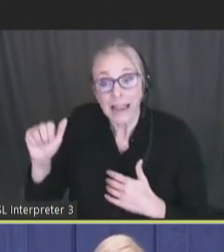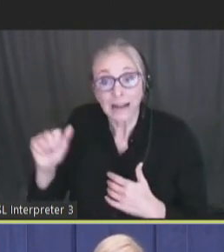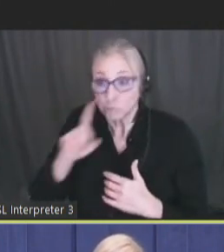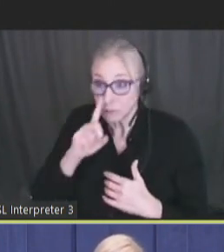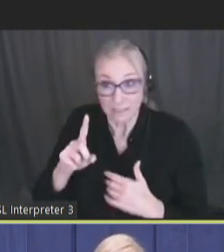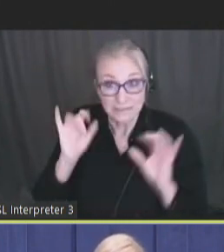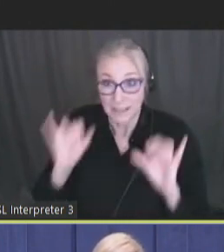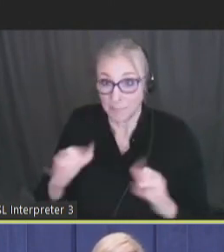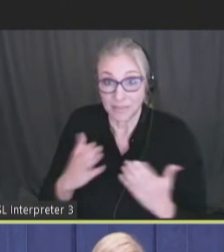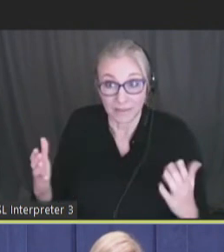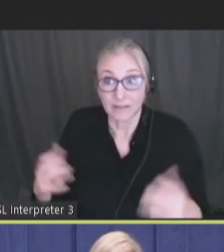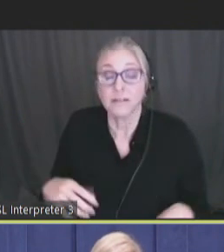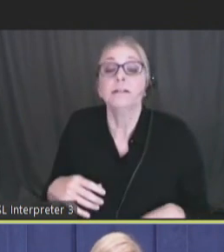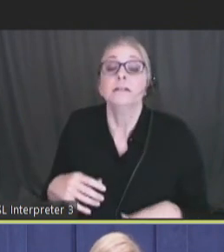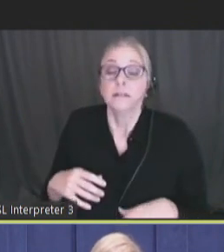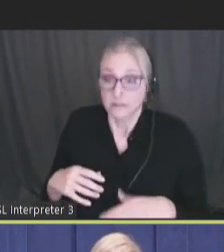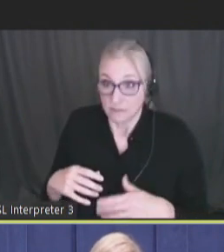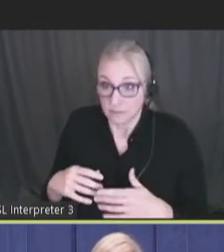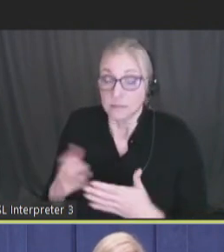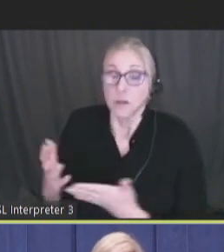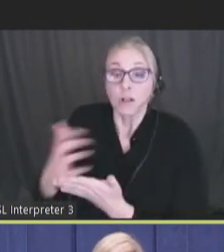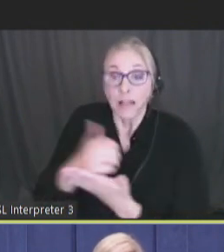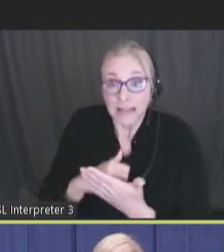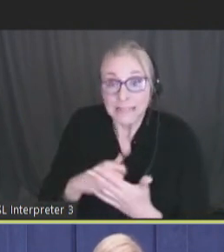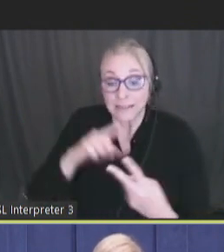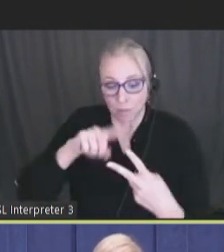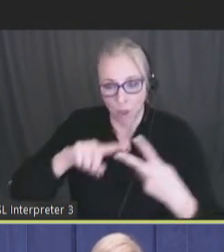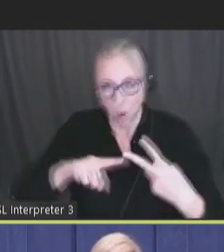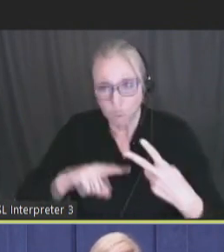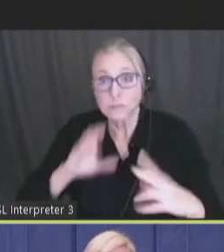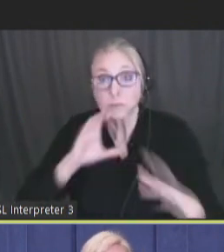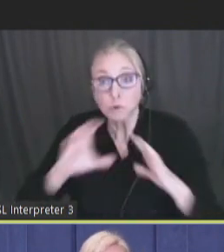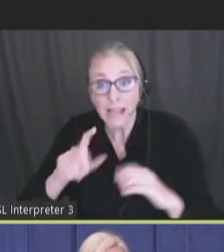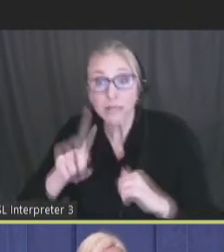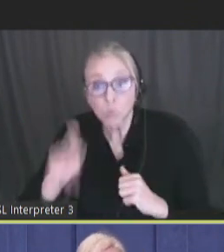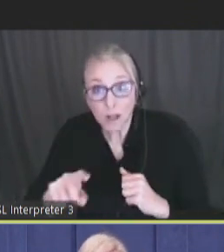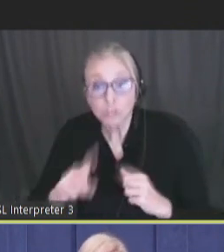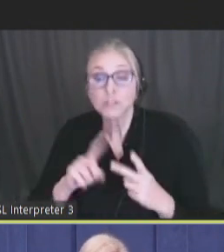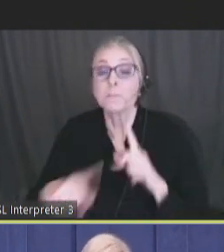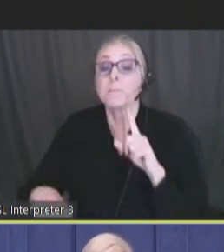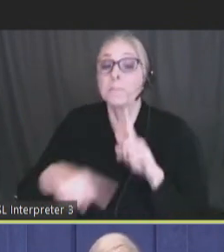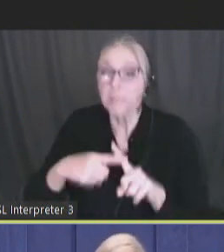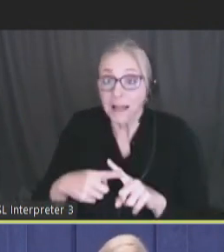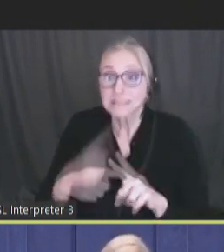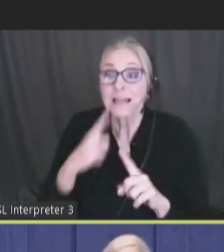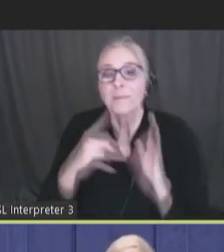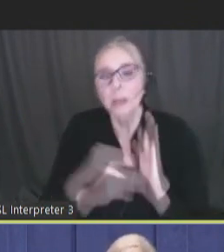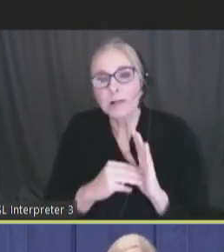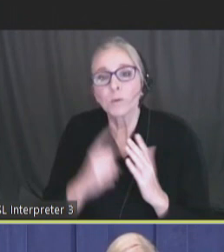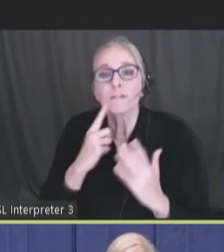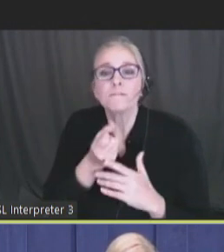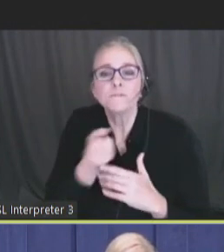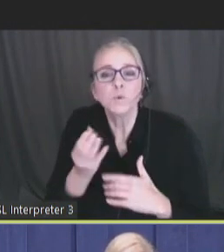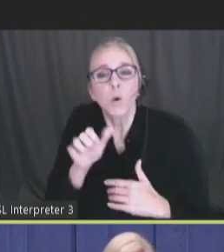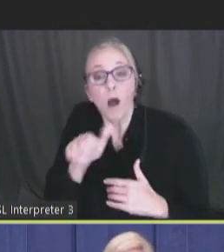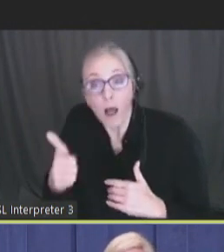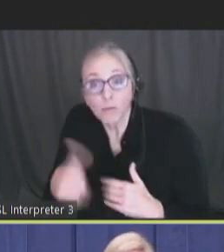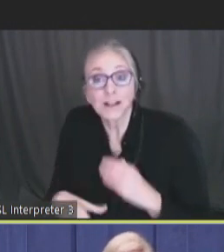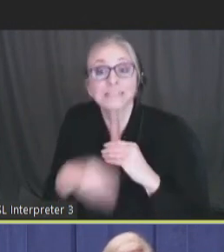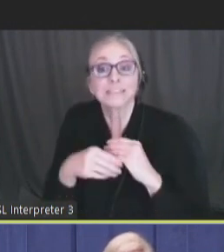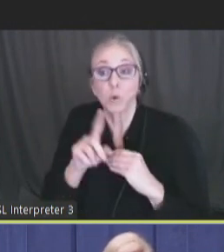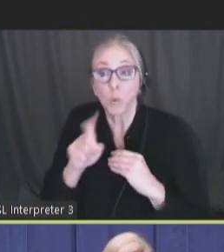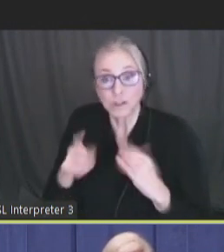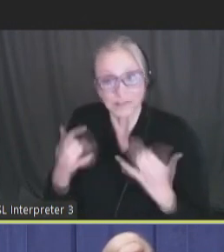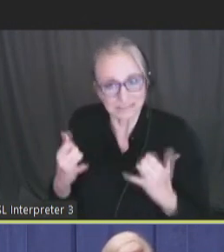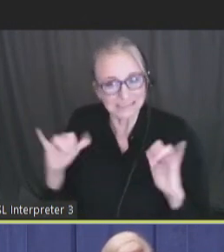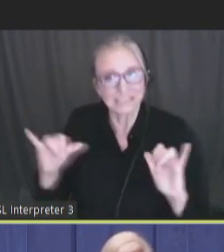the same thing. They're collecting the ACS six plus communication question. Plus, they have a module with a few other additional questions because there's